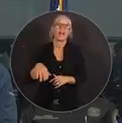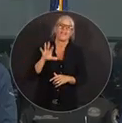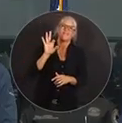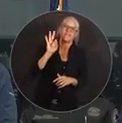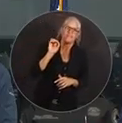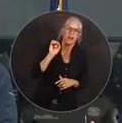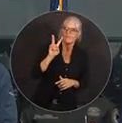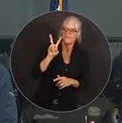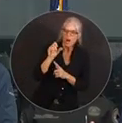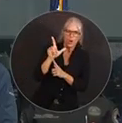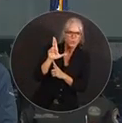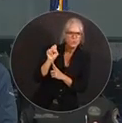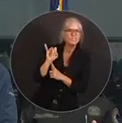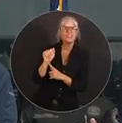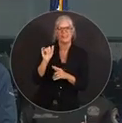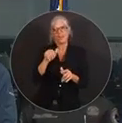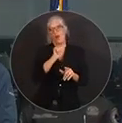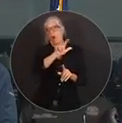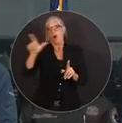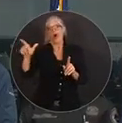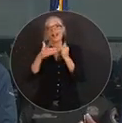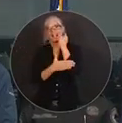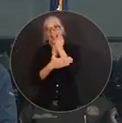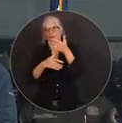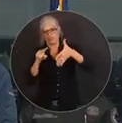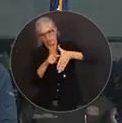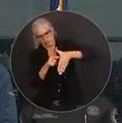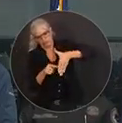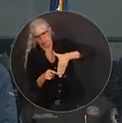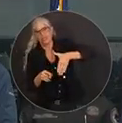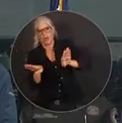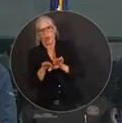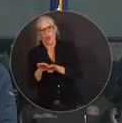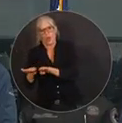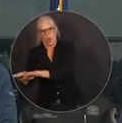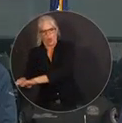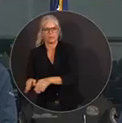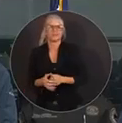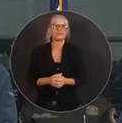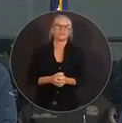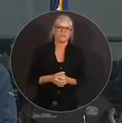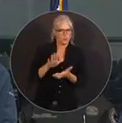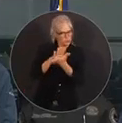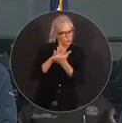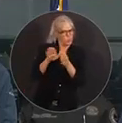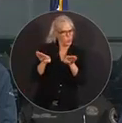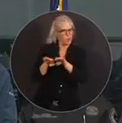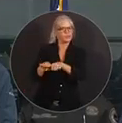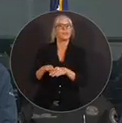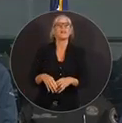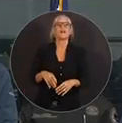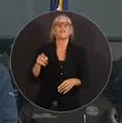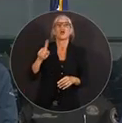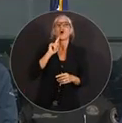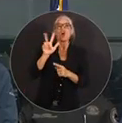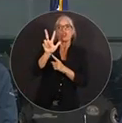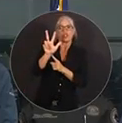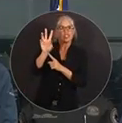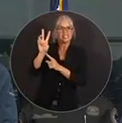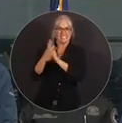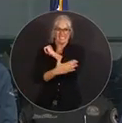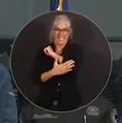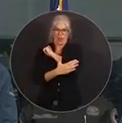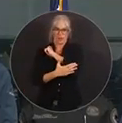yesterday, too. But as of now, all of those counties have schools closed. There are 36 county-run